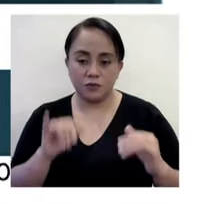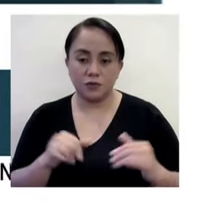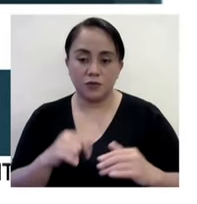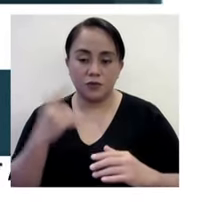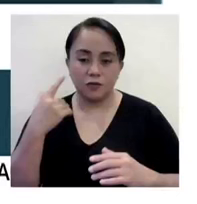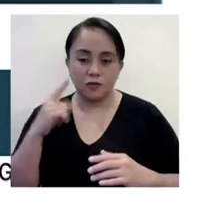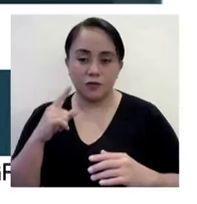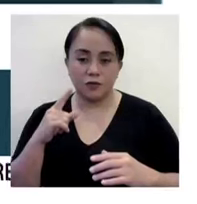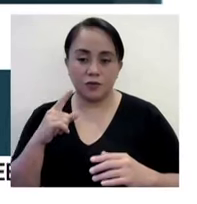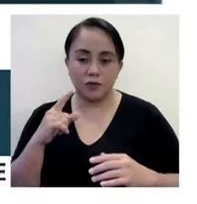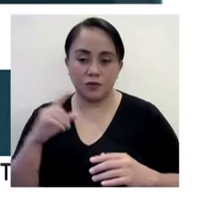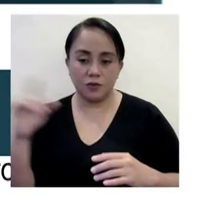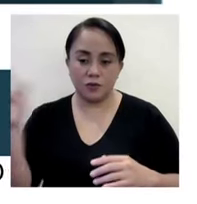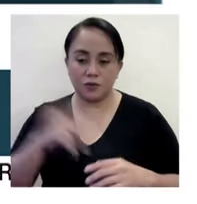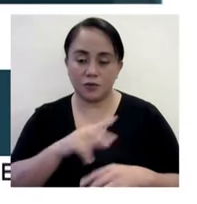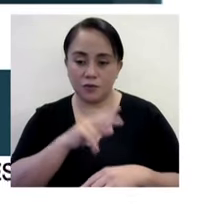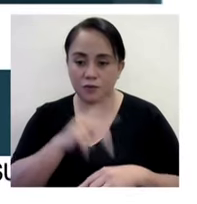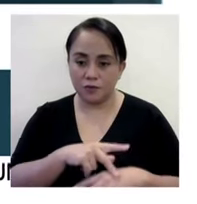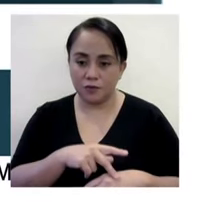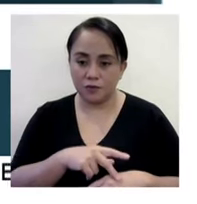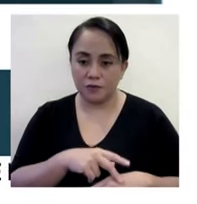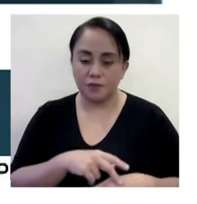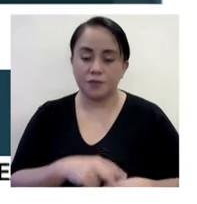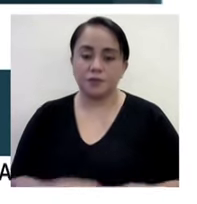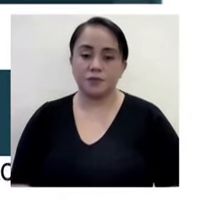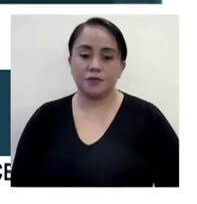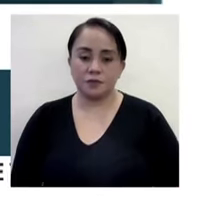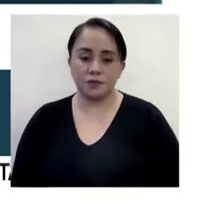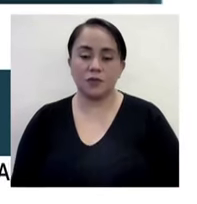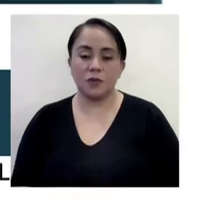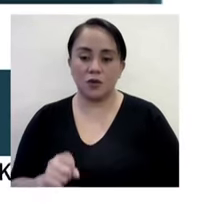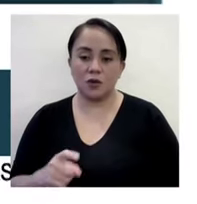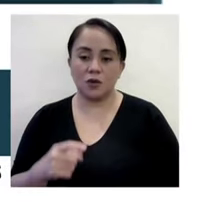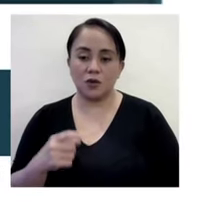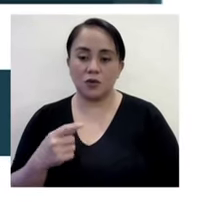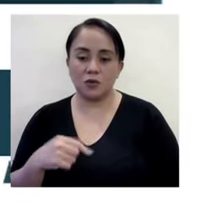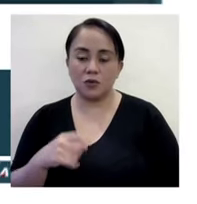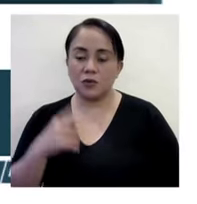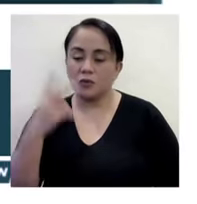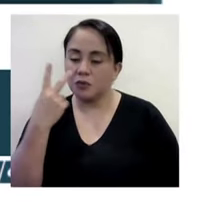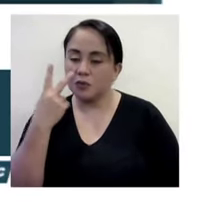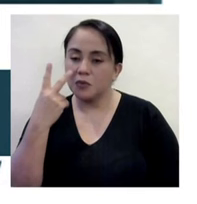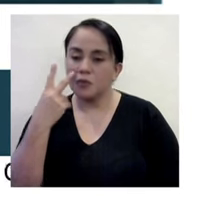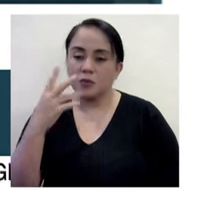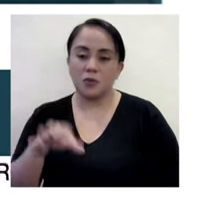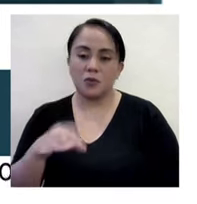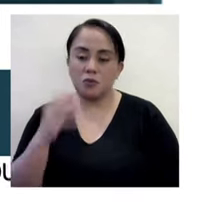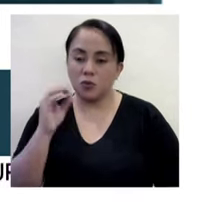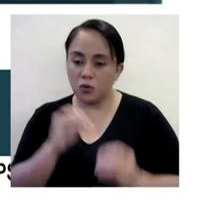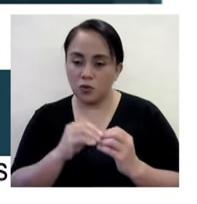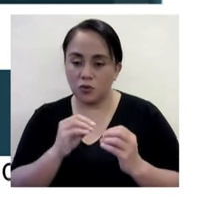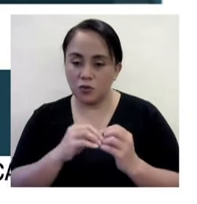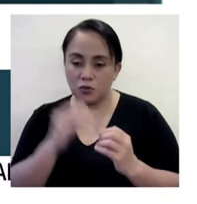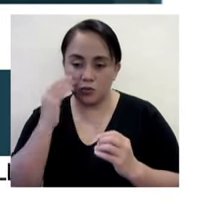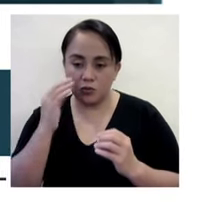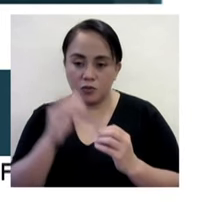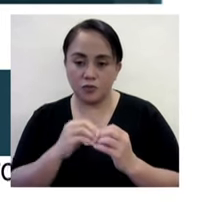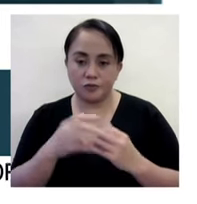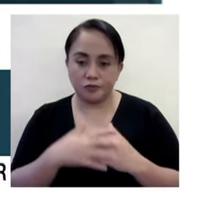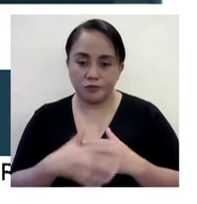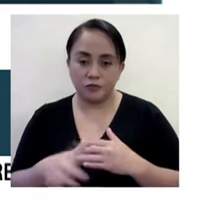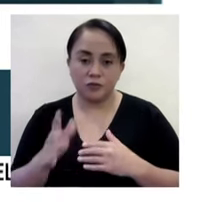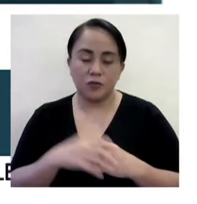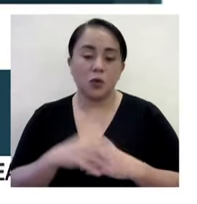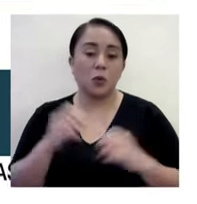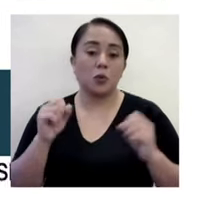Philippines, just like Mr. Pacheco. So we'll find out more about her and her condition by the end of the day. Okay.